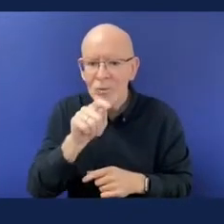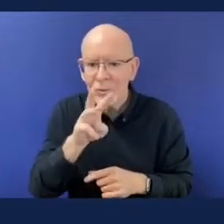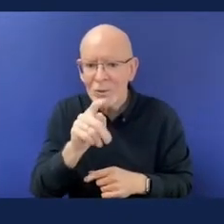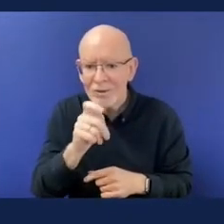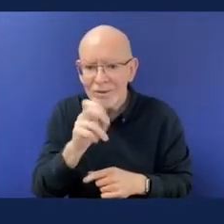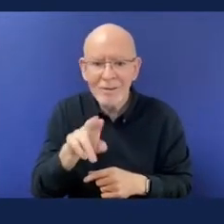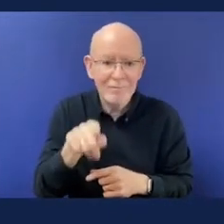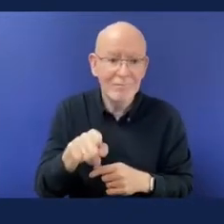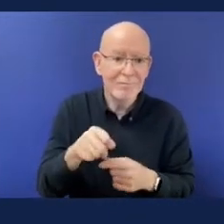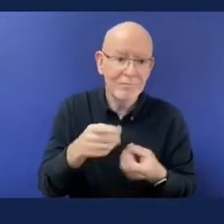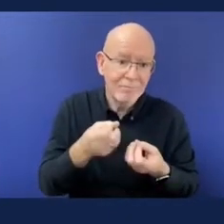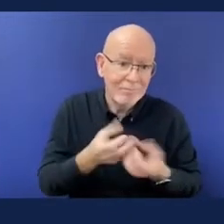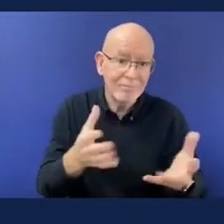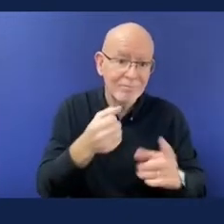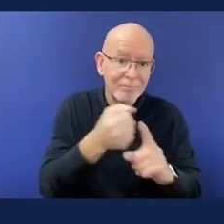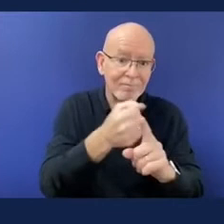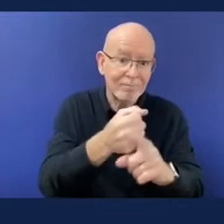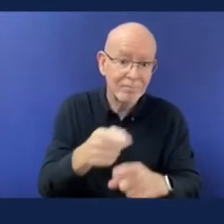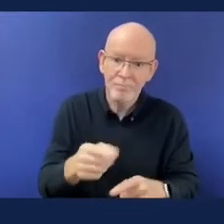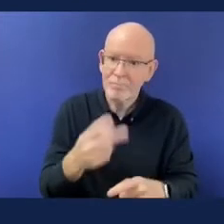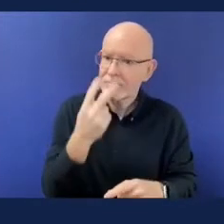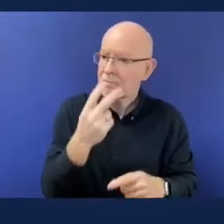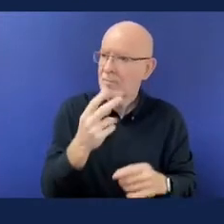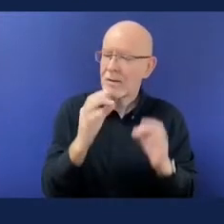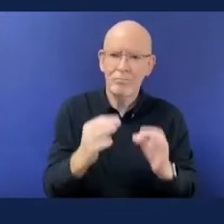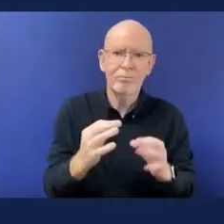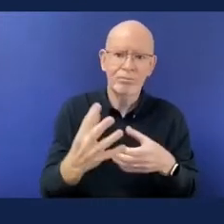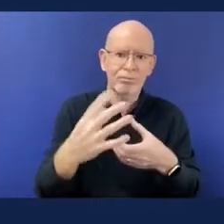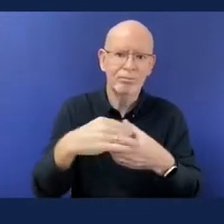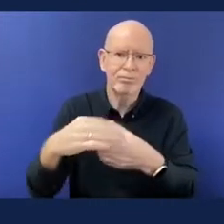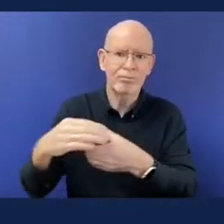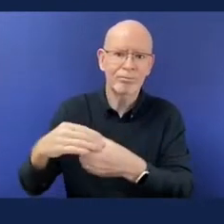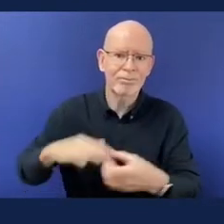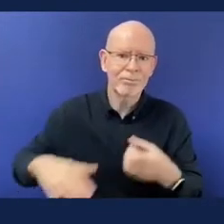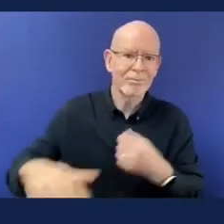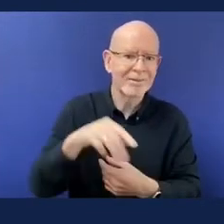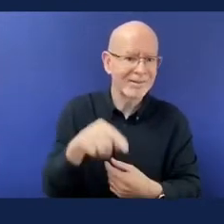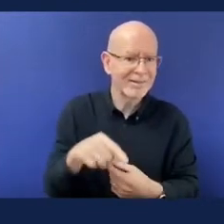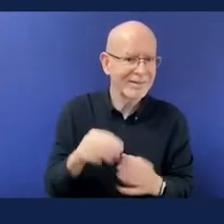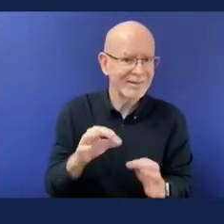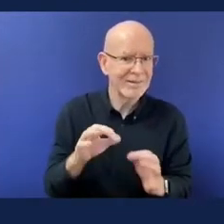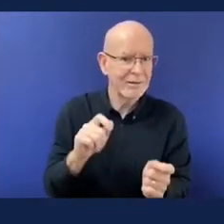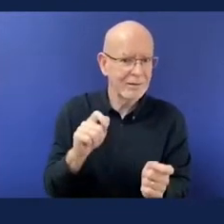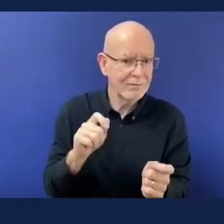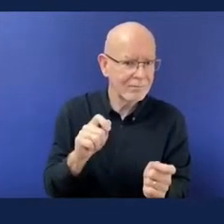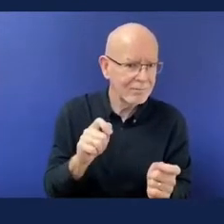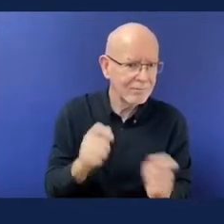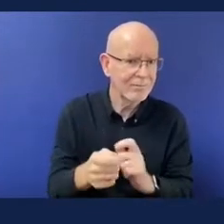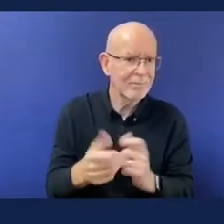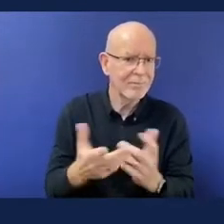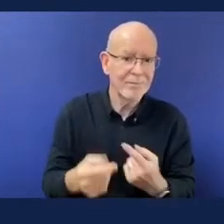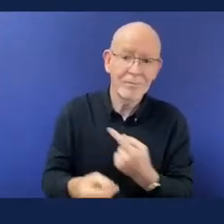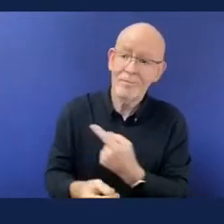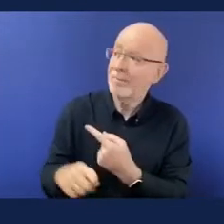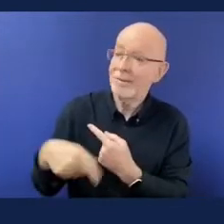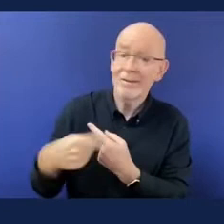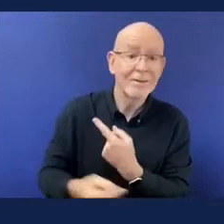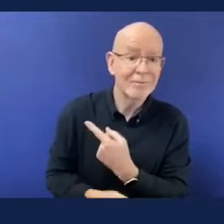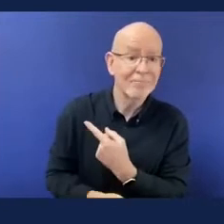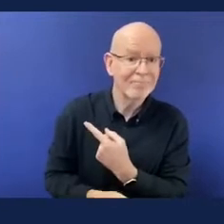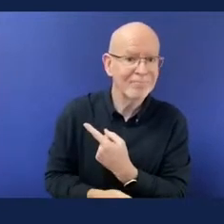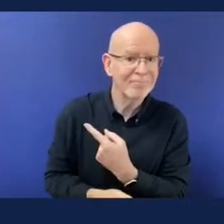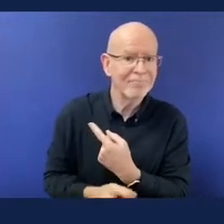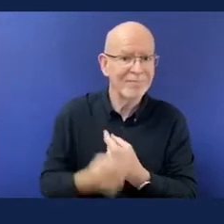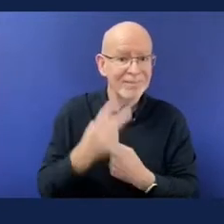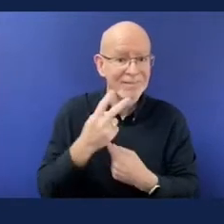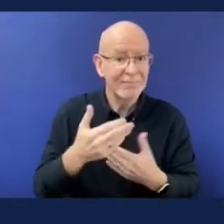government a business a city or a human being anyone can contribute towards we the 15 to make a difference we're